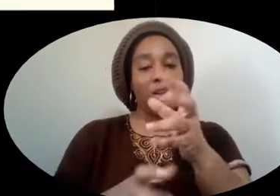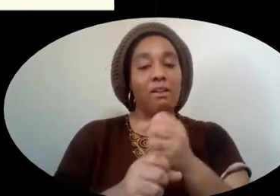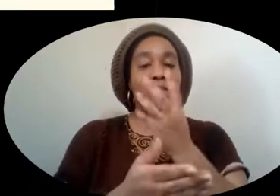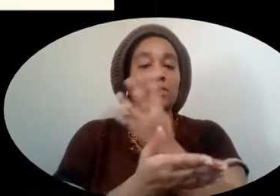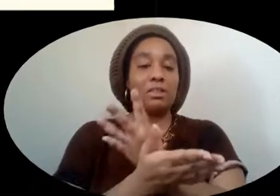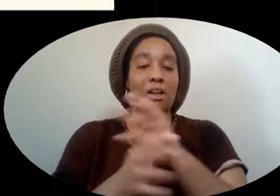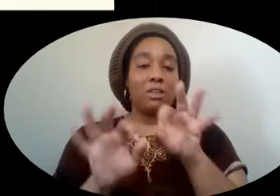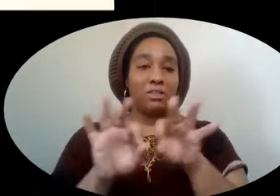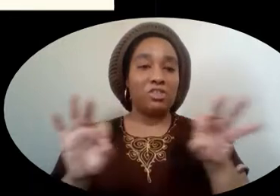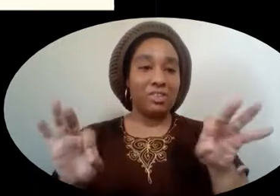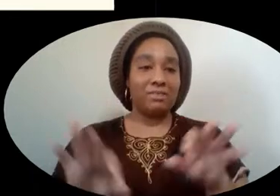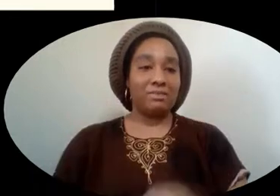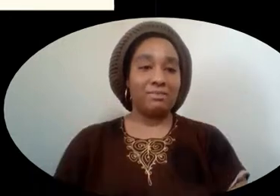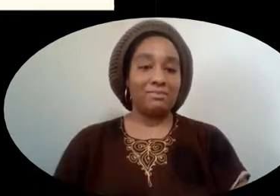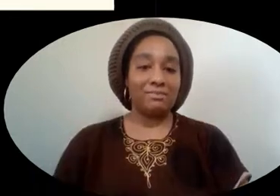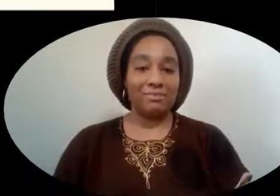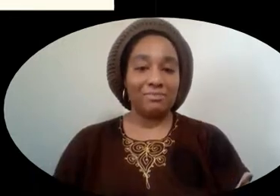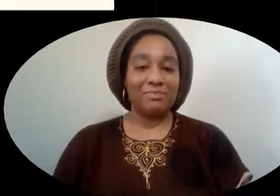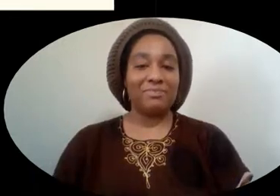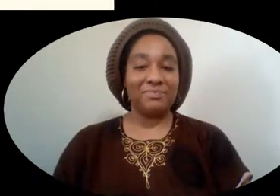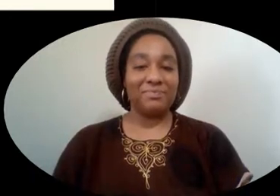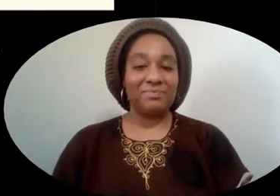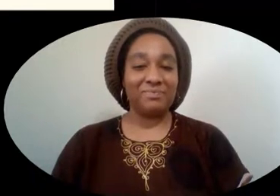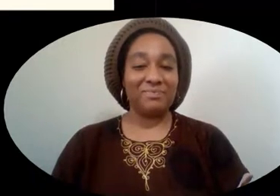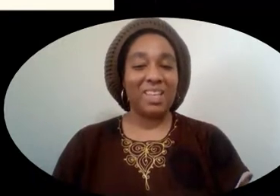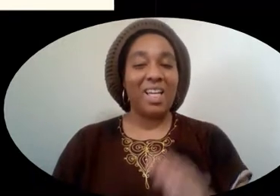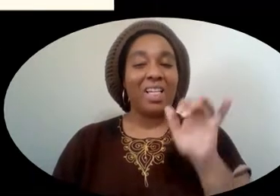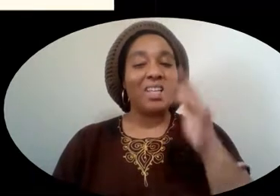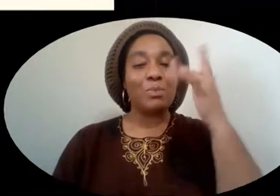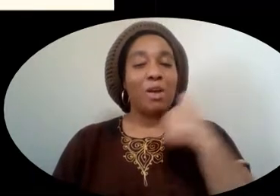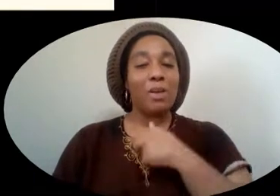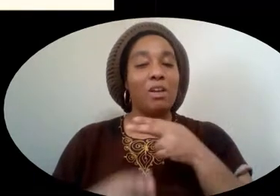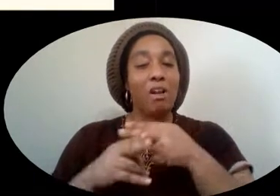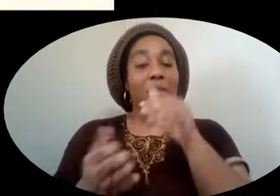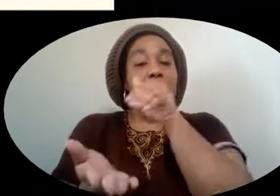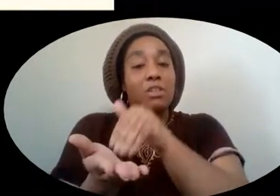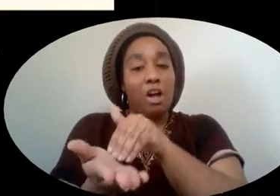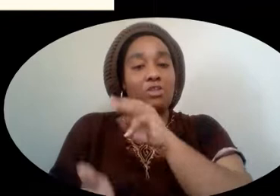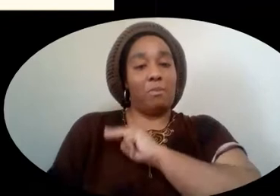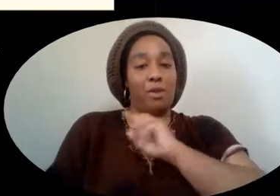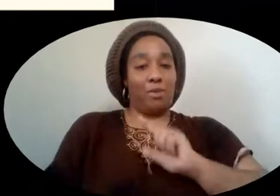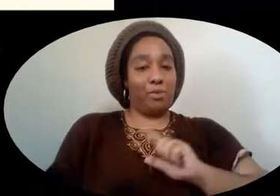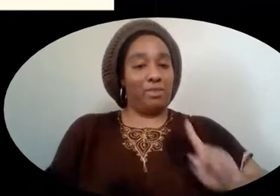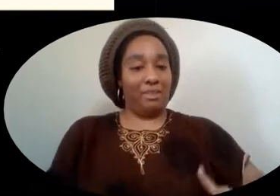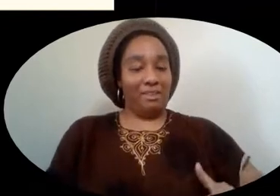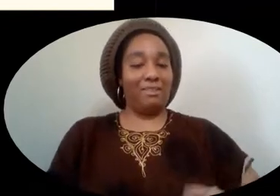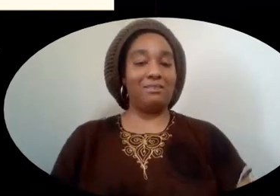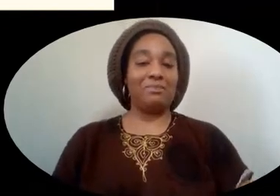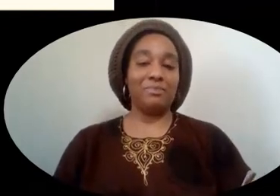study religion and received his doctorate. That's why we call him Dr. Martin Luther King Jr.